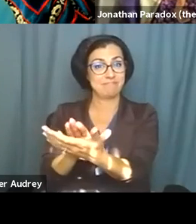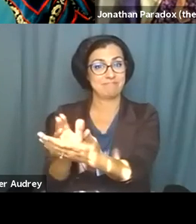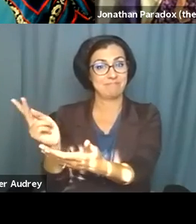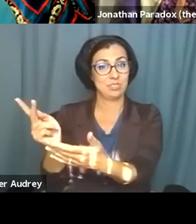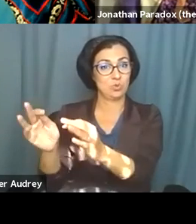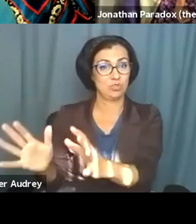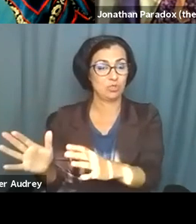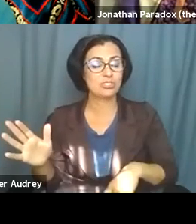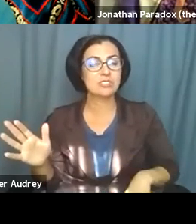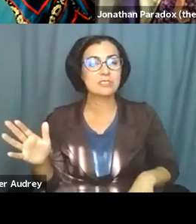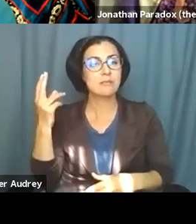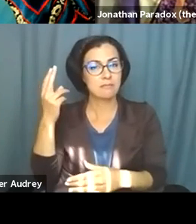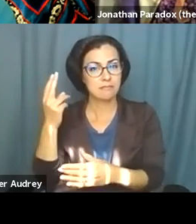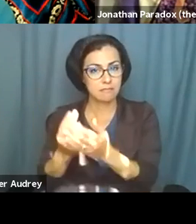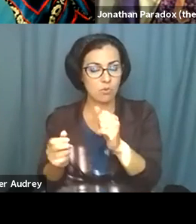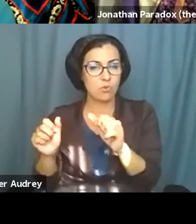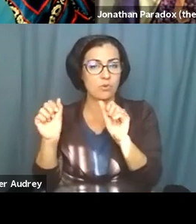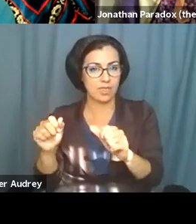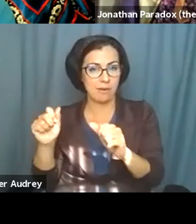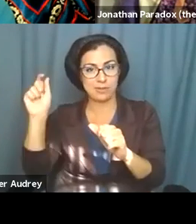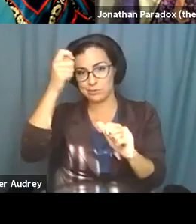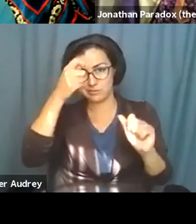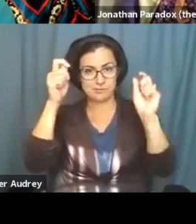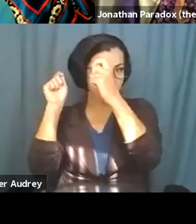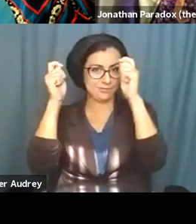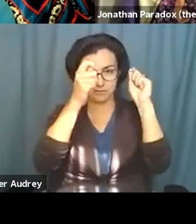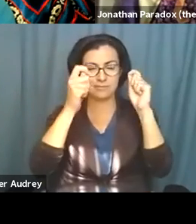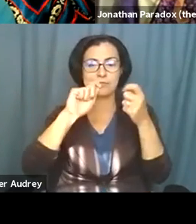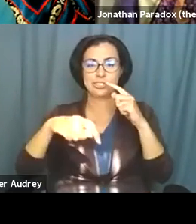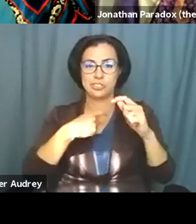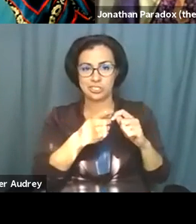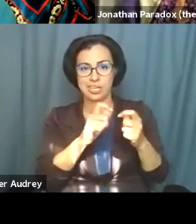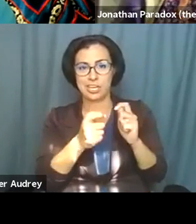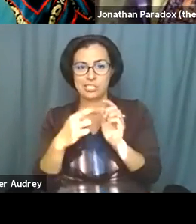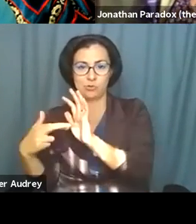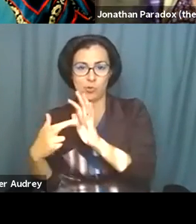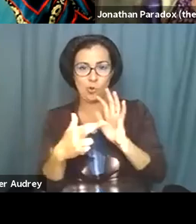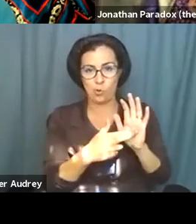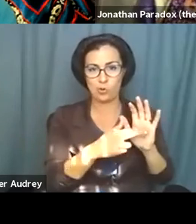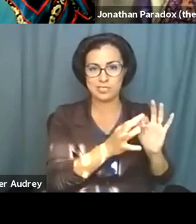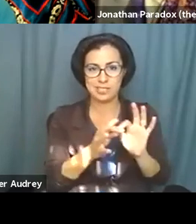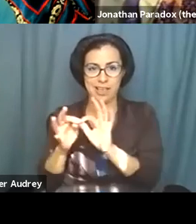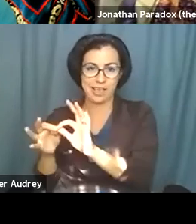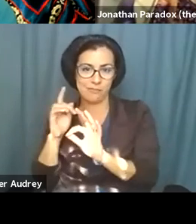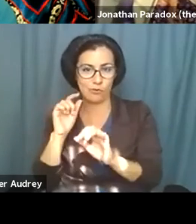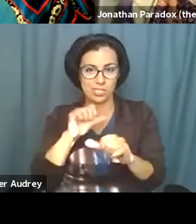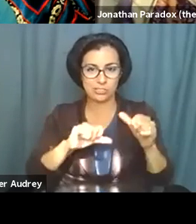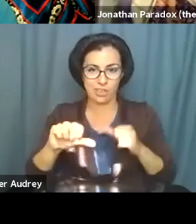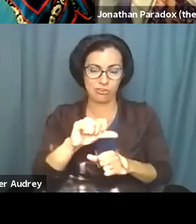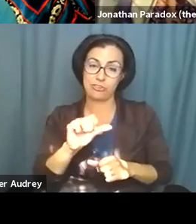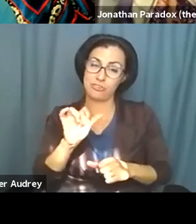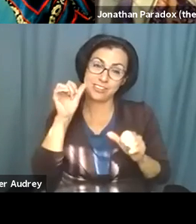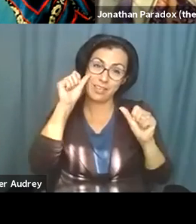two interpreters being able to wear multiple hats and participate and sign for each other. Um, that was, uh, really